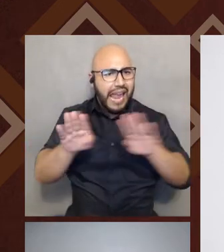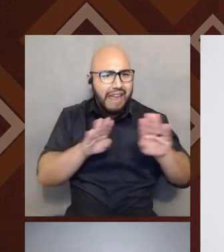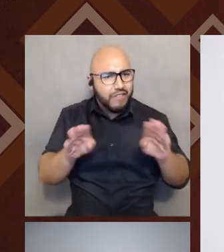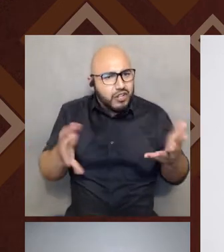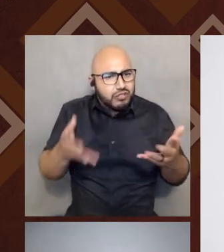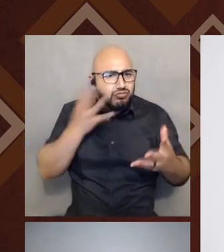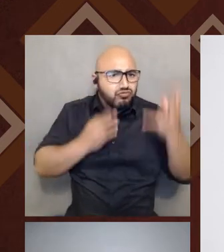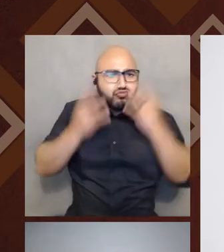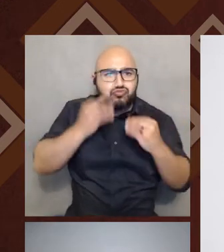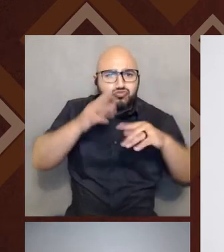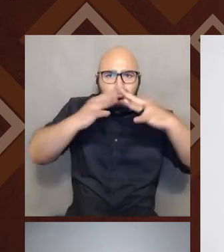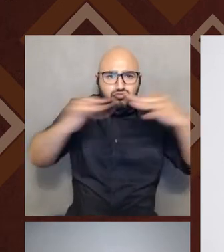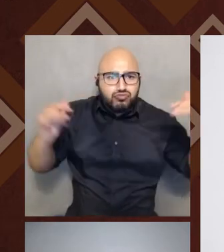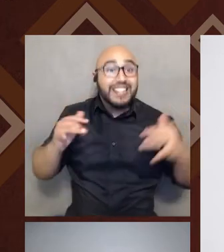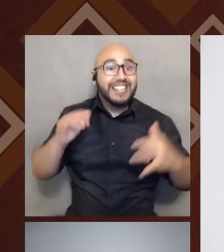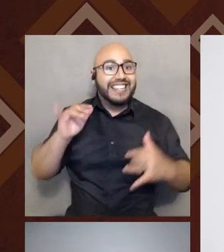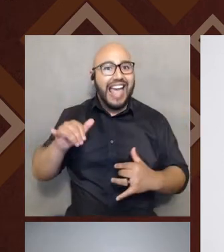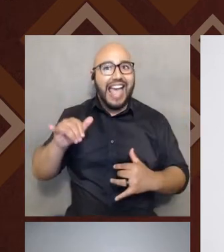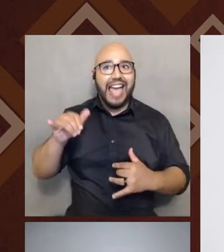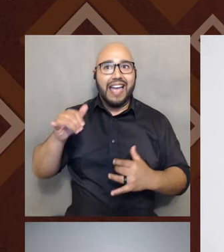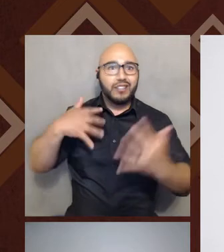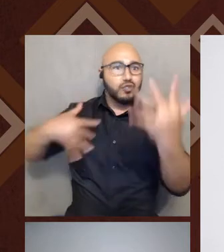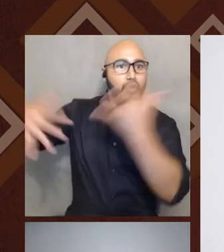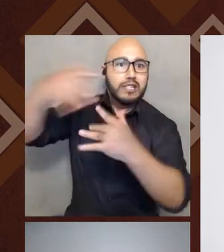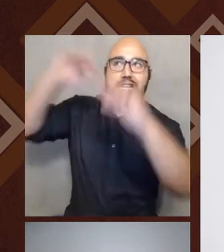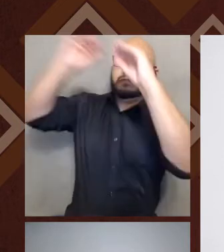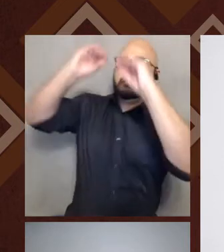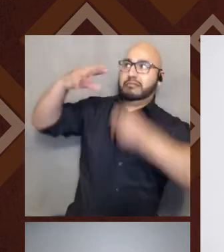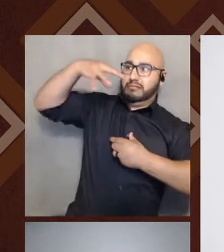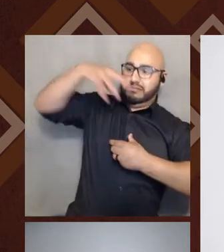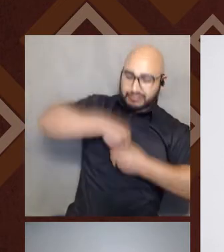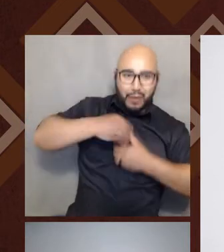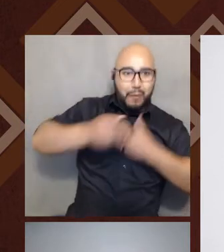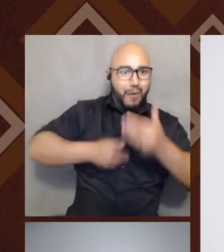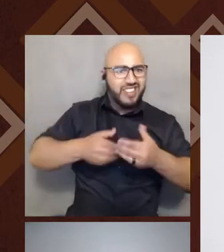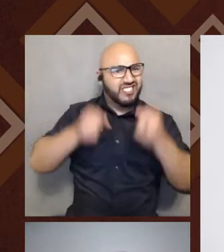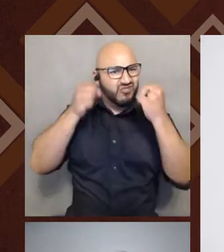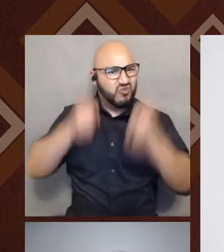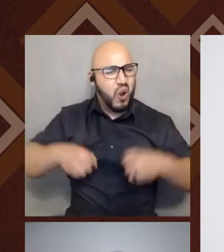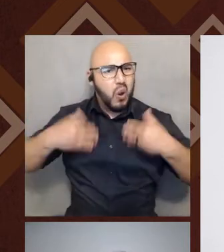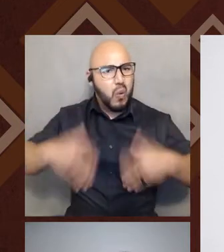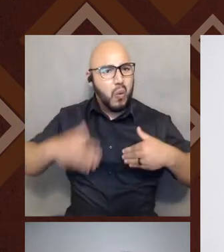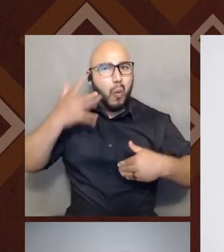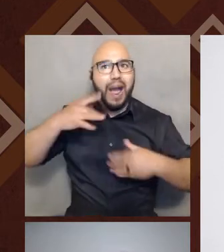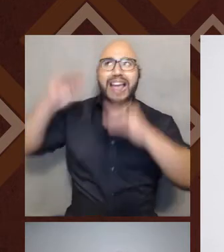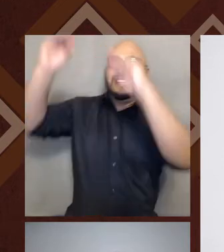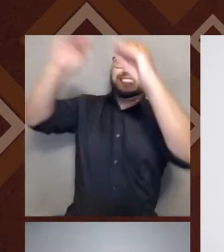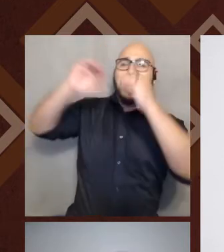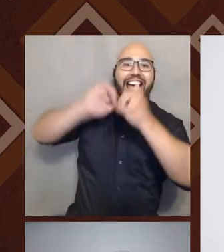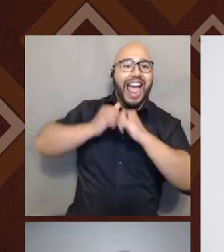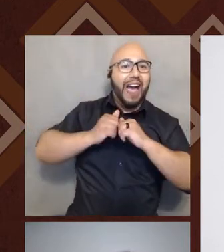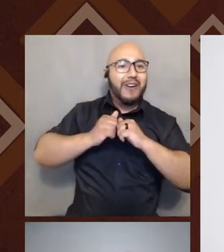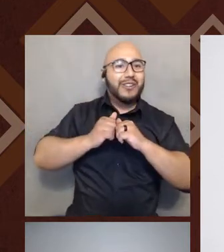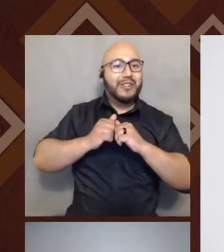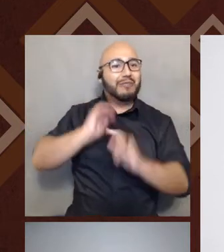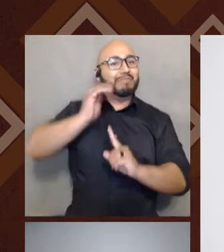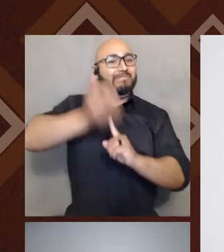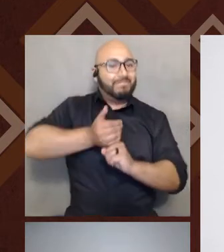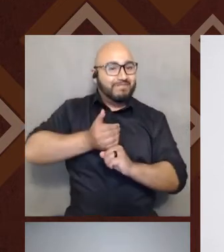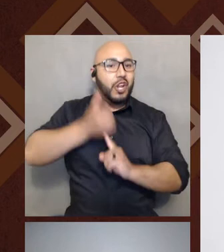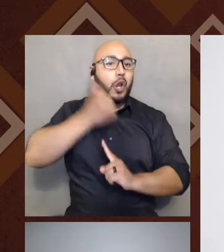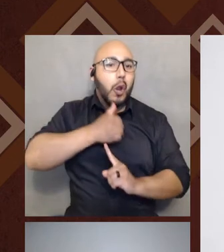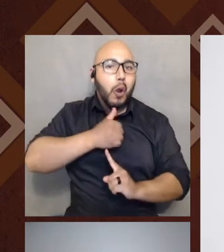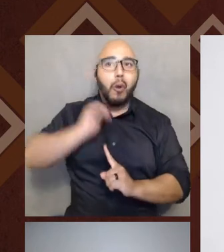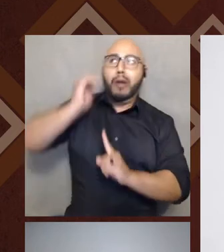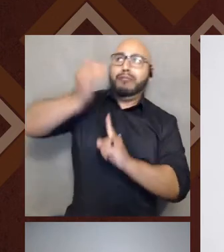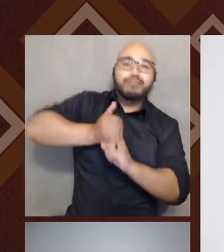process is very strong. We get taught how to act like a girl or how to act like a